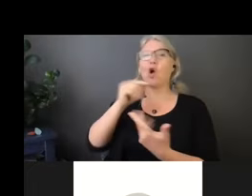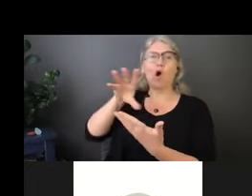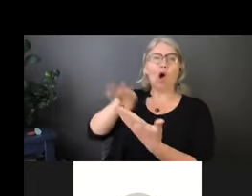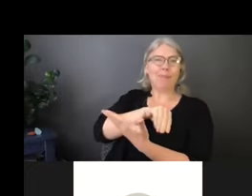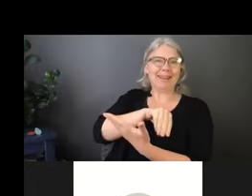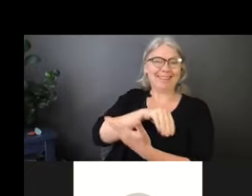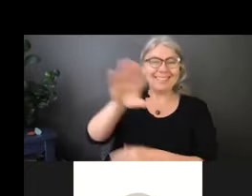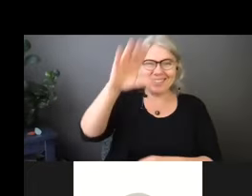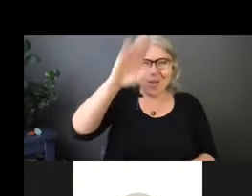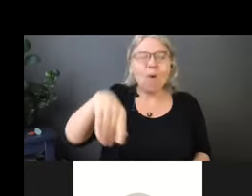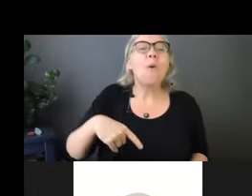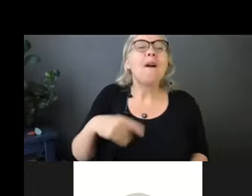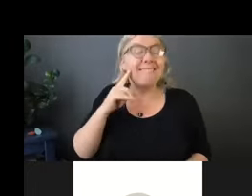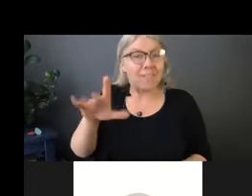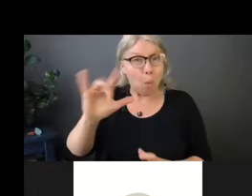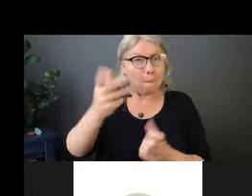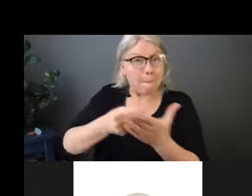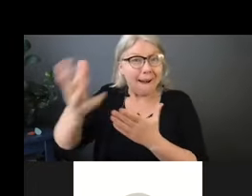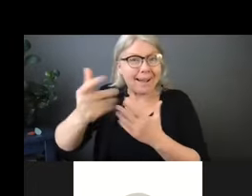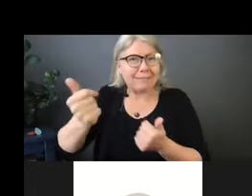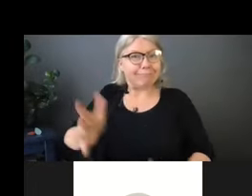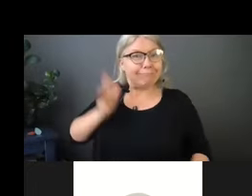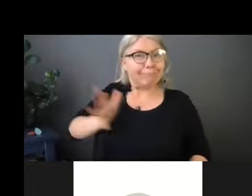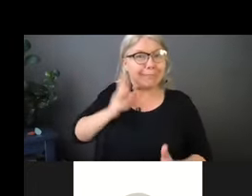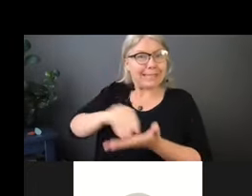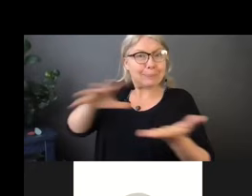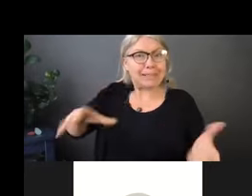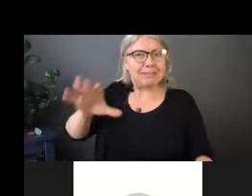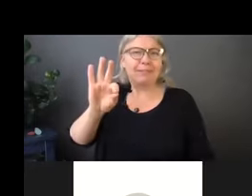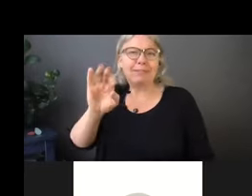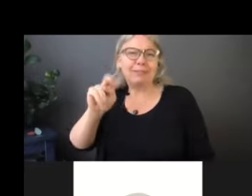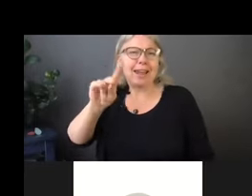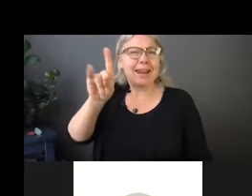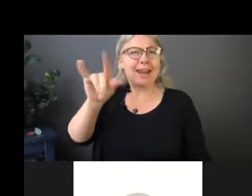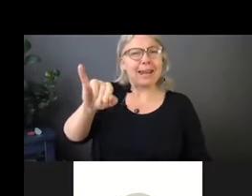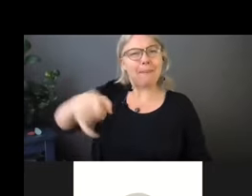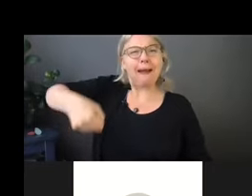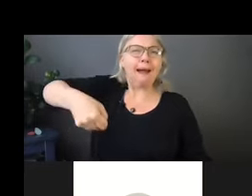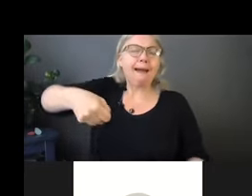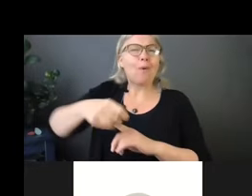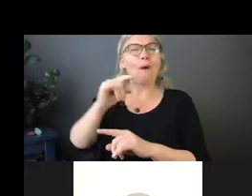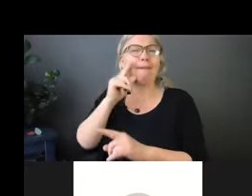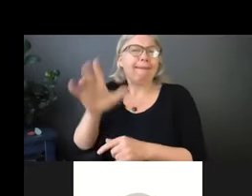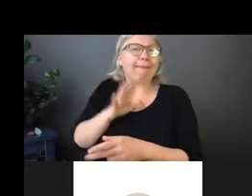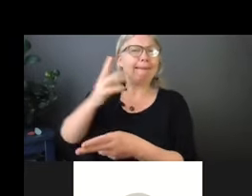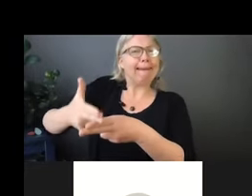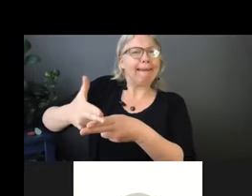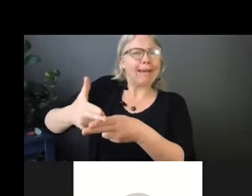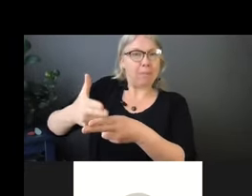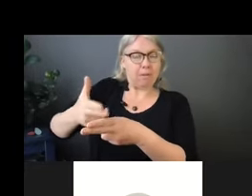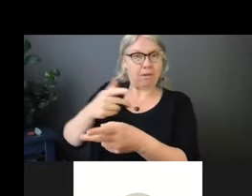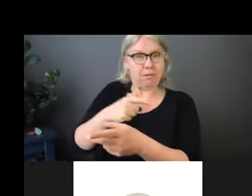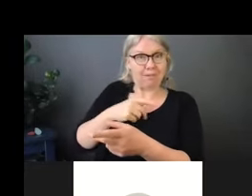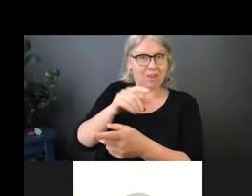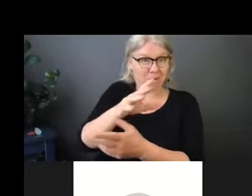Fendi purse and you buy a knockoff at the corner like that. So I wouldn't want to be having a knockoff mask.